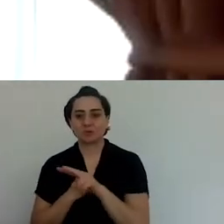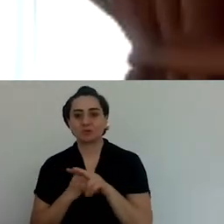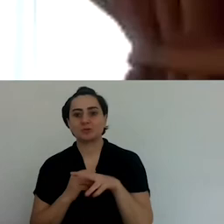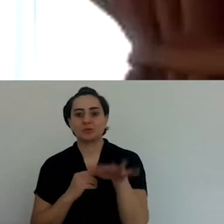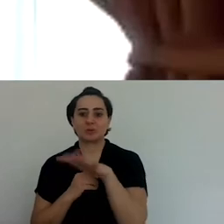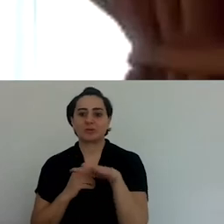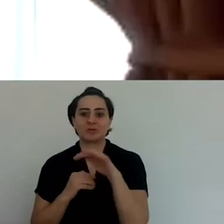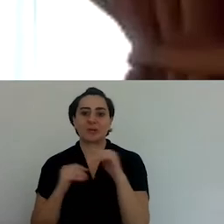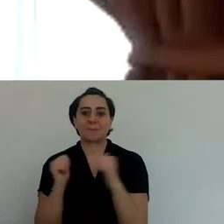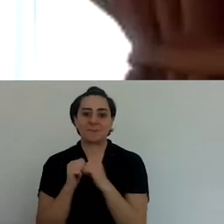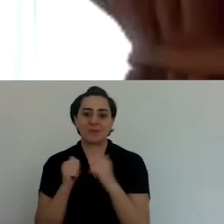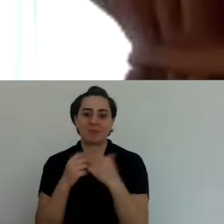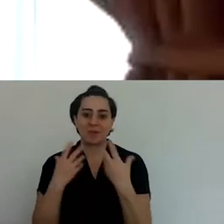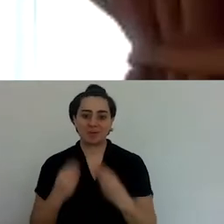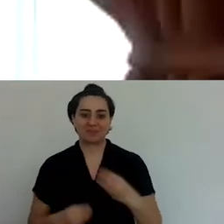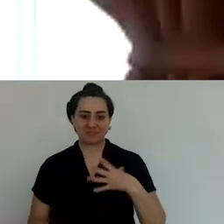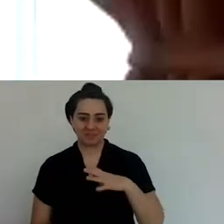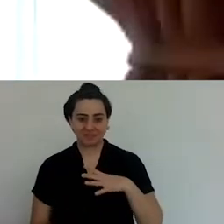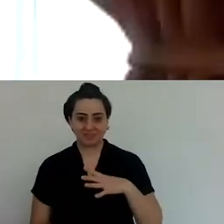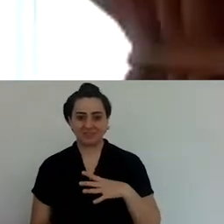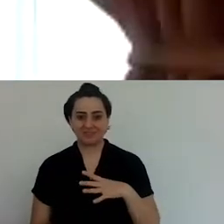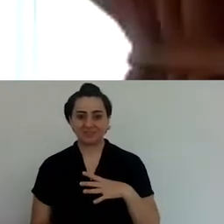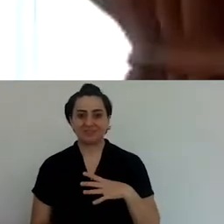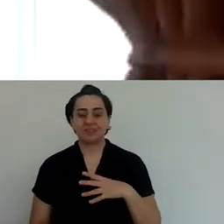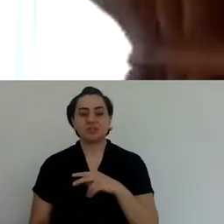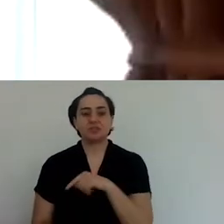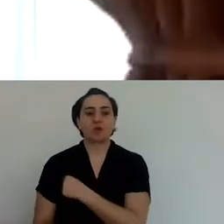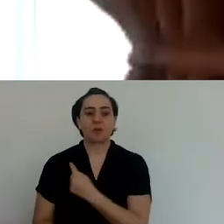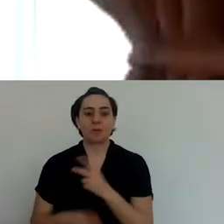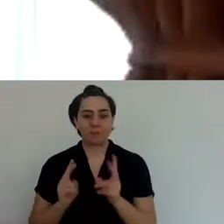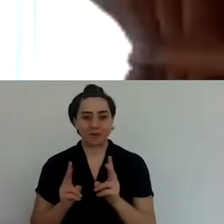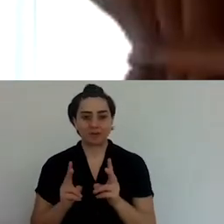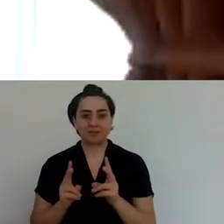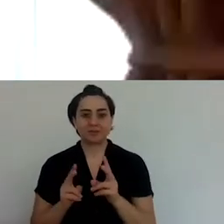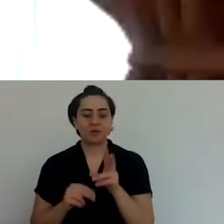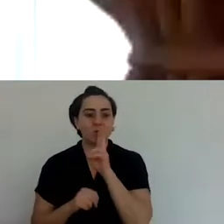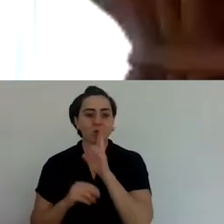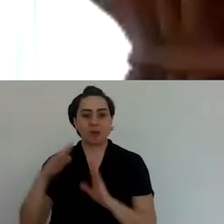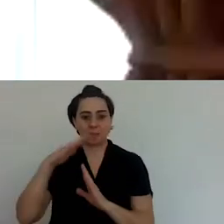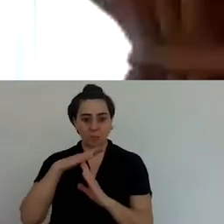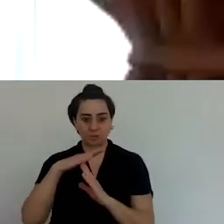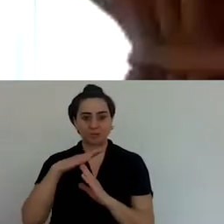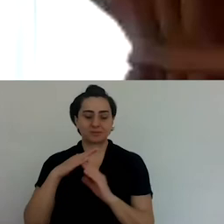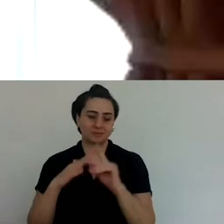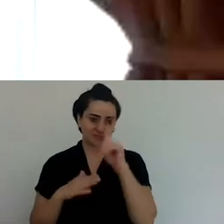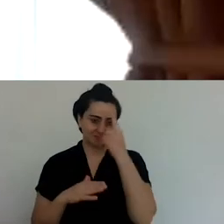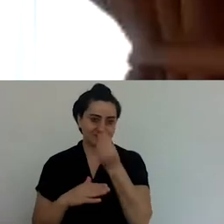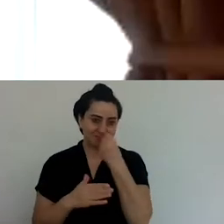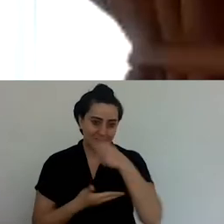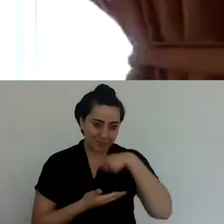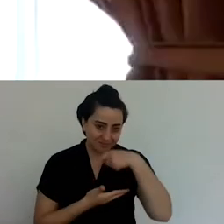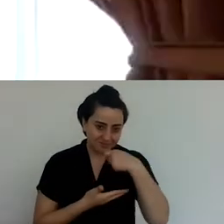experience in the conference and we try to bridge the distance that is between us through different activities.